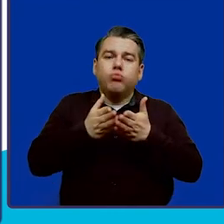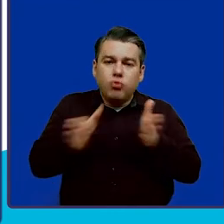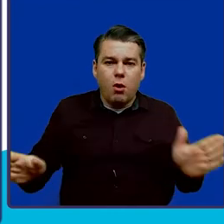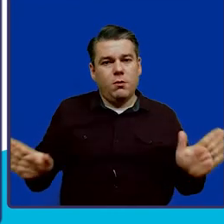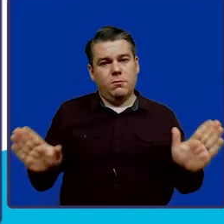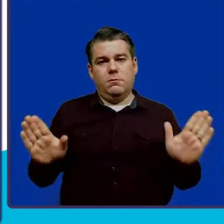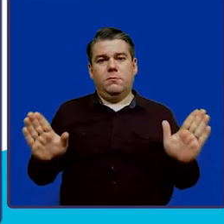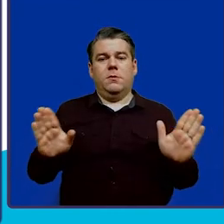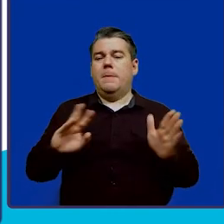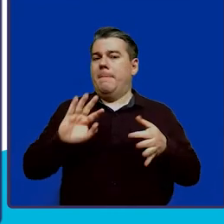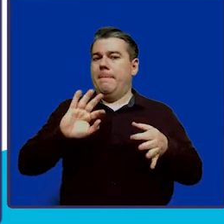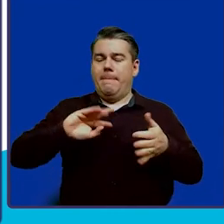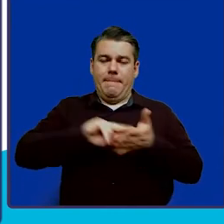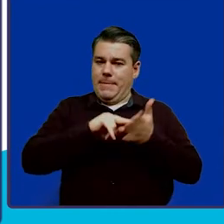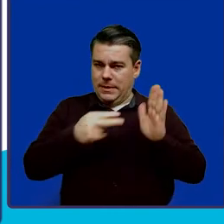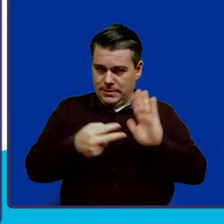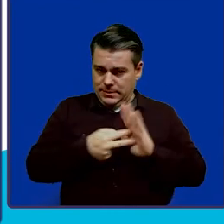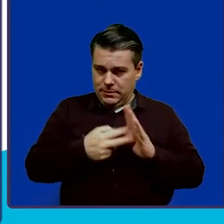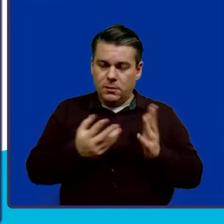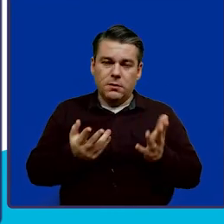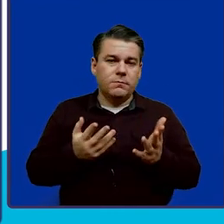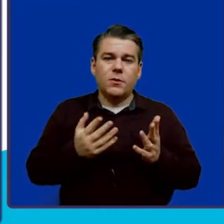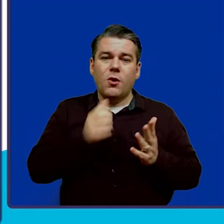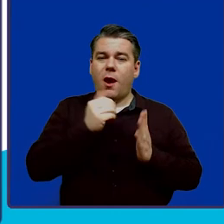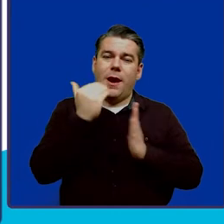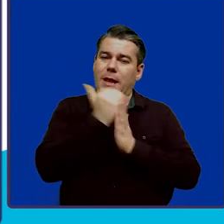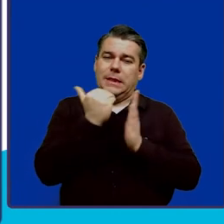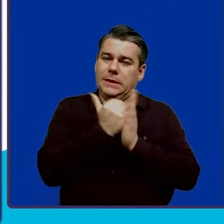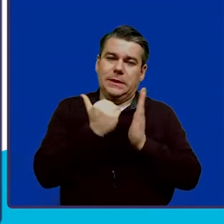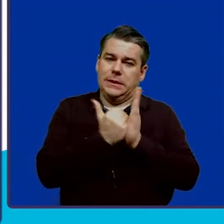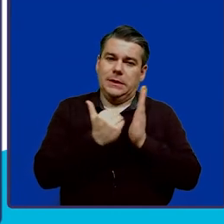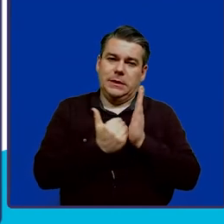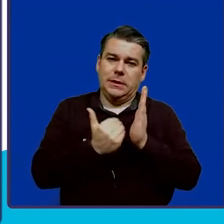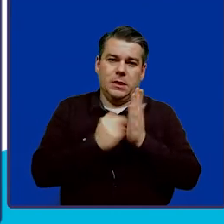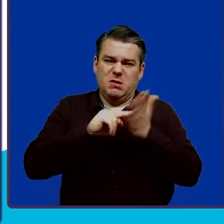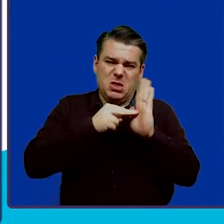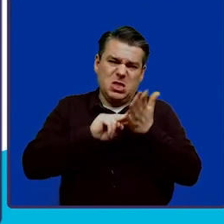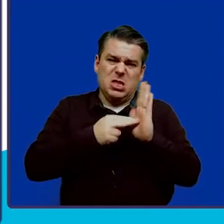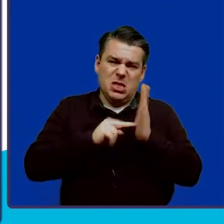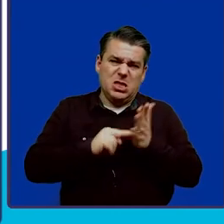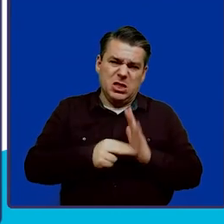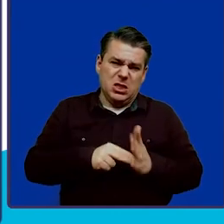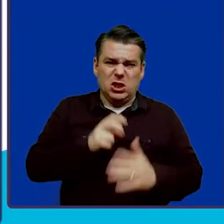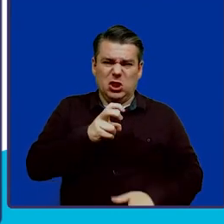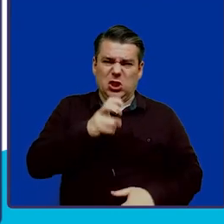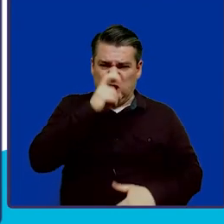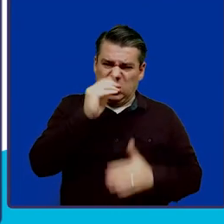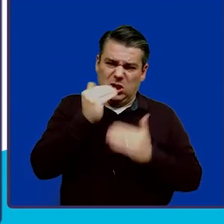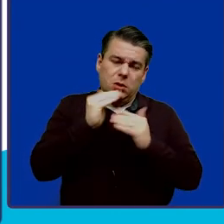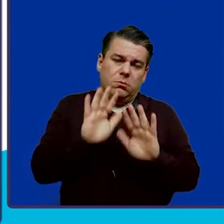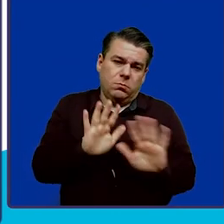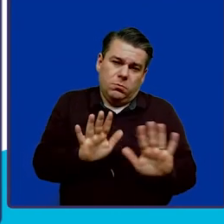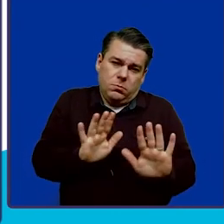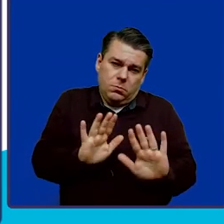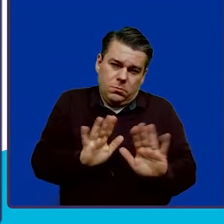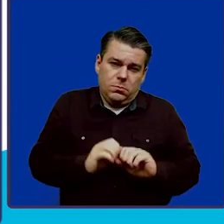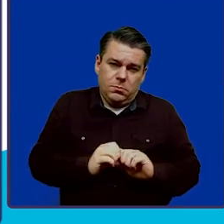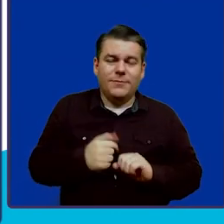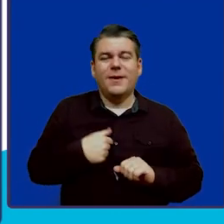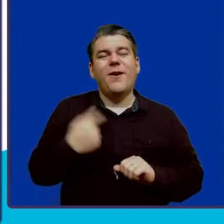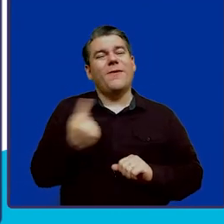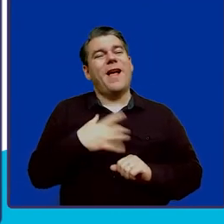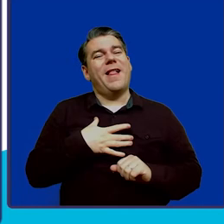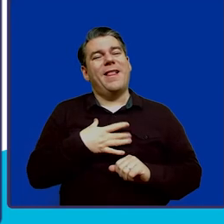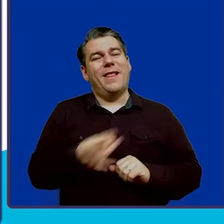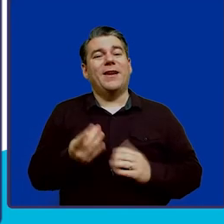interpretation of what qualifies. So, there's not a list for the purpose that they didn't want it to be restrictive. So, I always like to